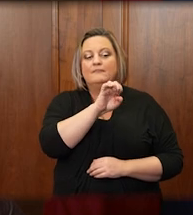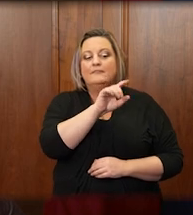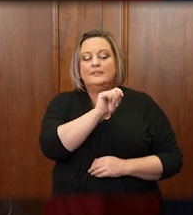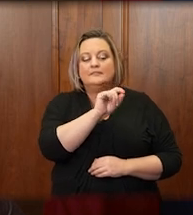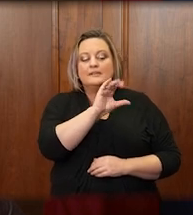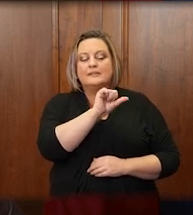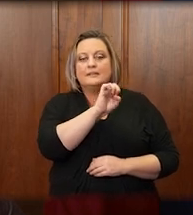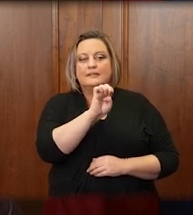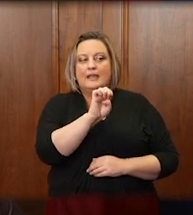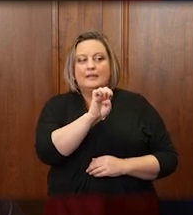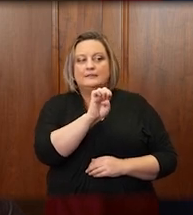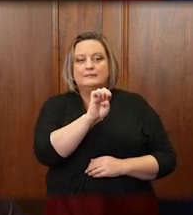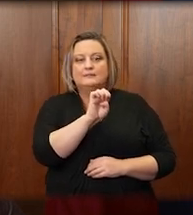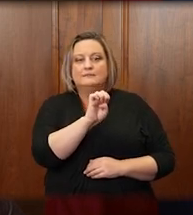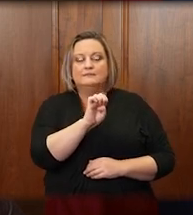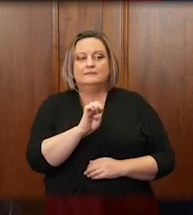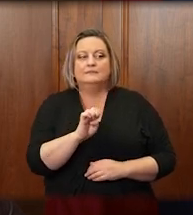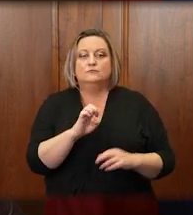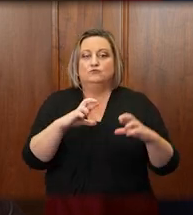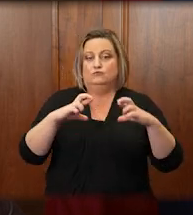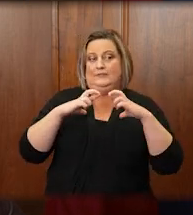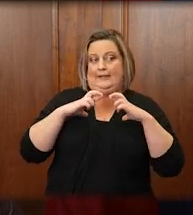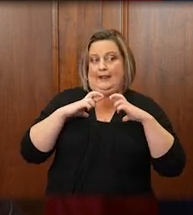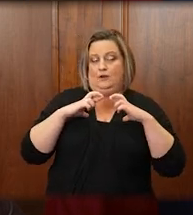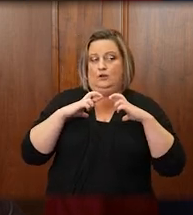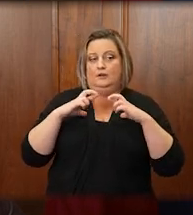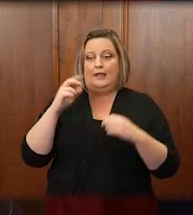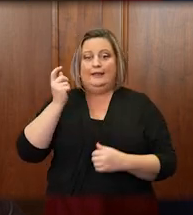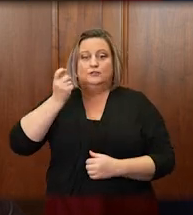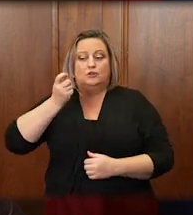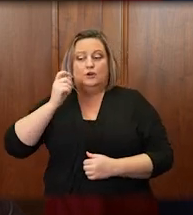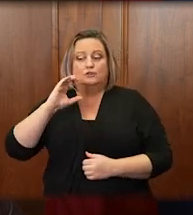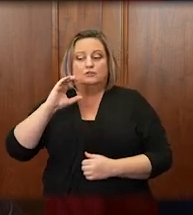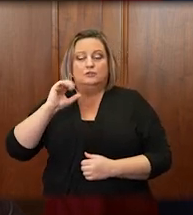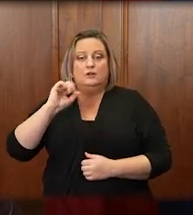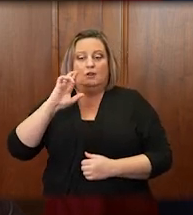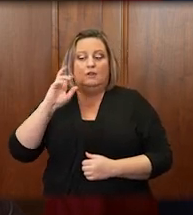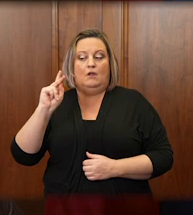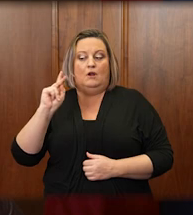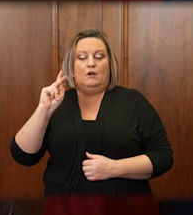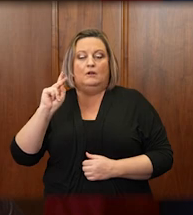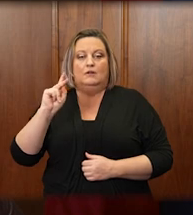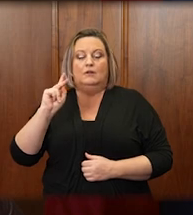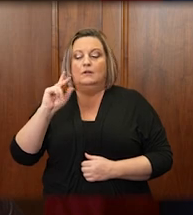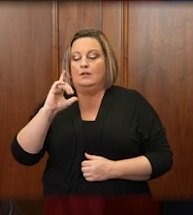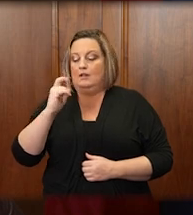who sat in Converse County for many years, retired, and Judge Clark Allen took his place.